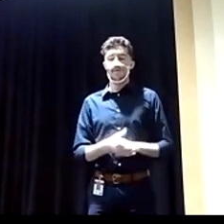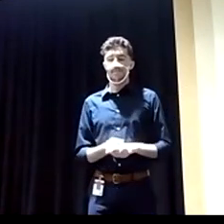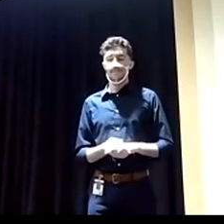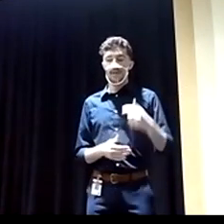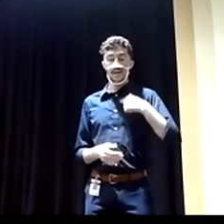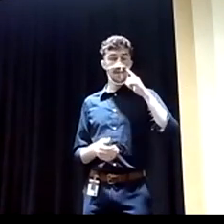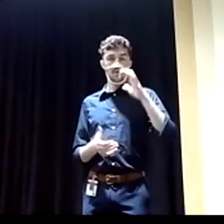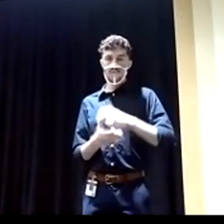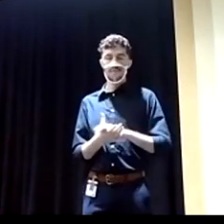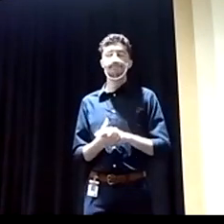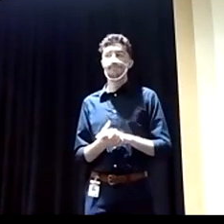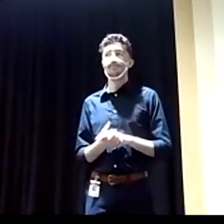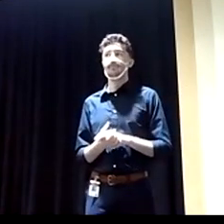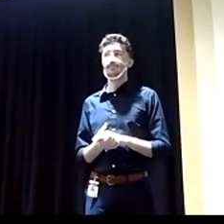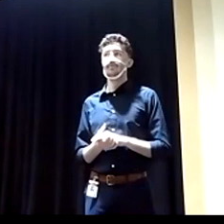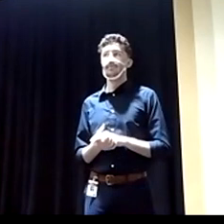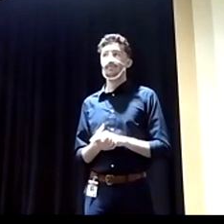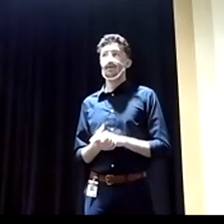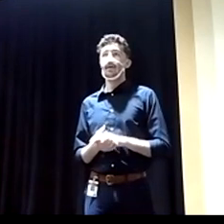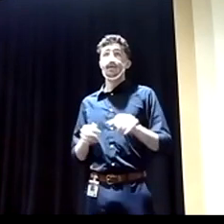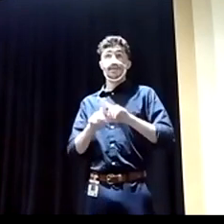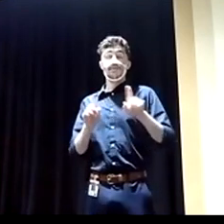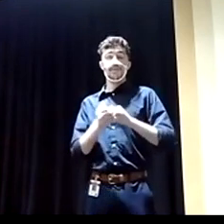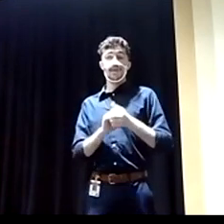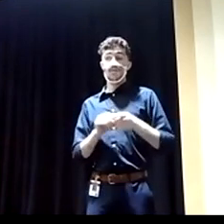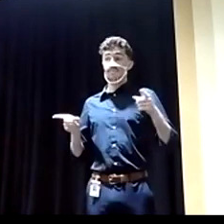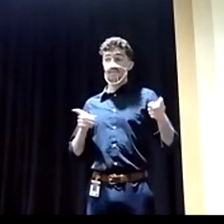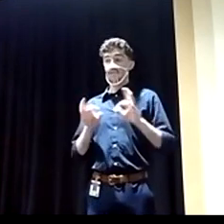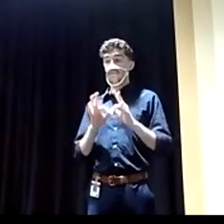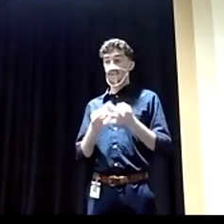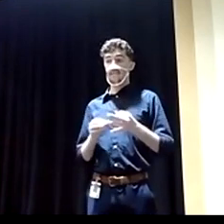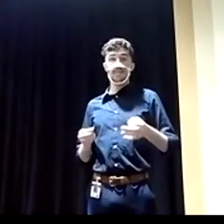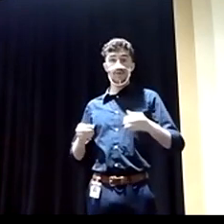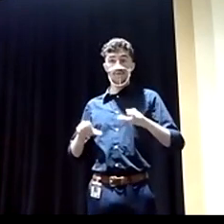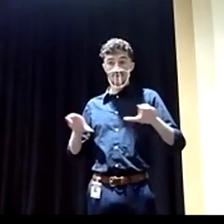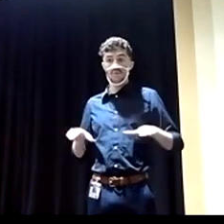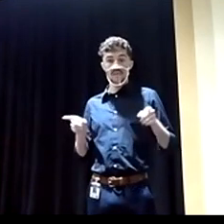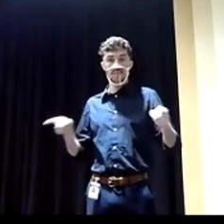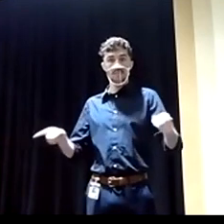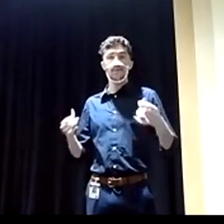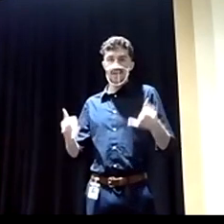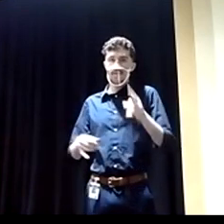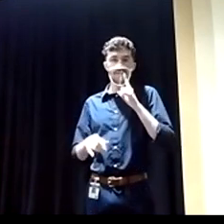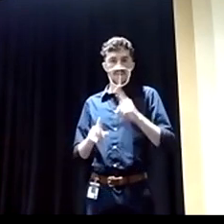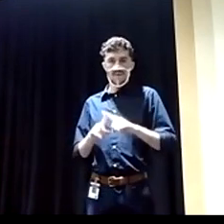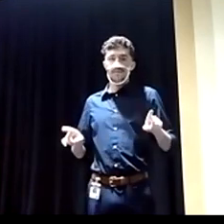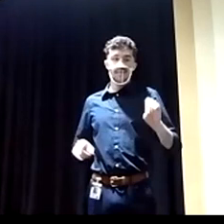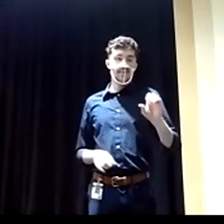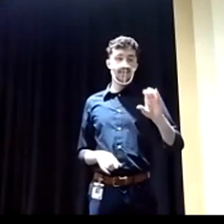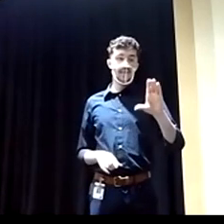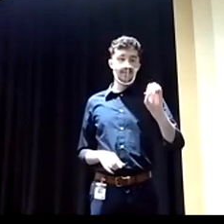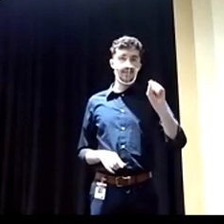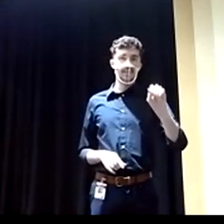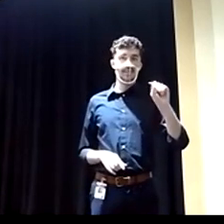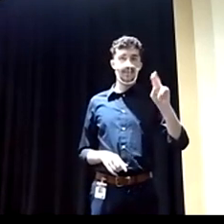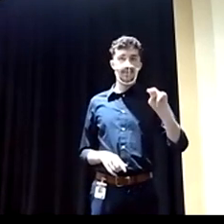agree there, the difference in between how those two sets of families are treated has a lot to do with discrimination. And we do need to have a path to